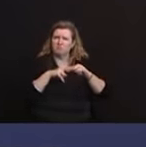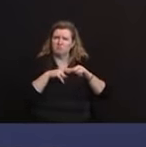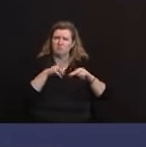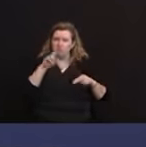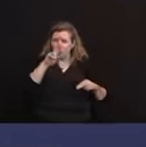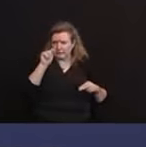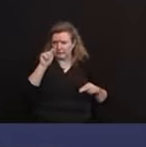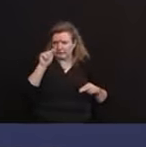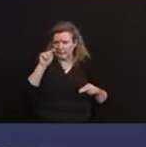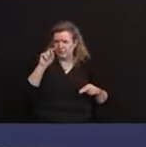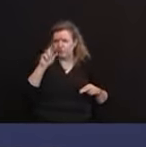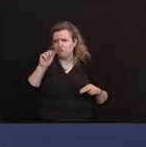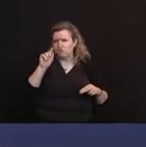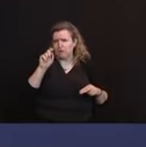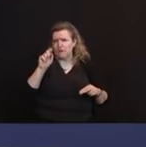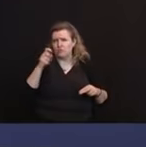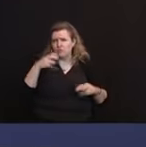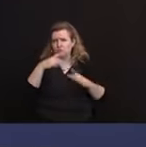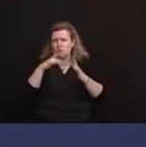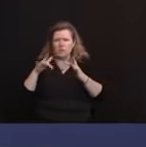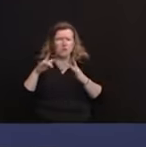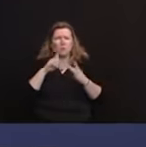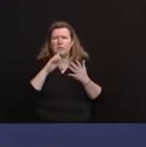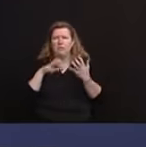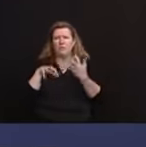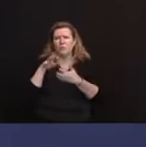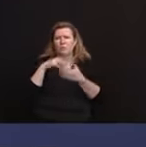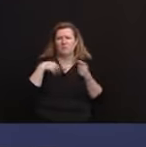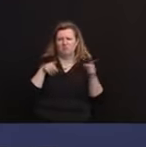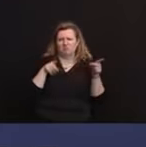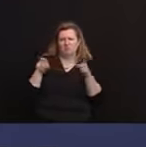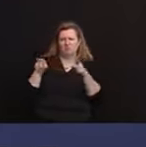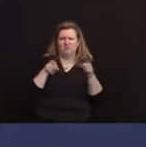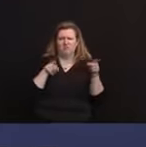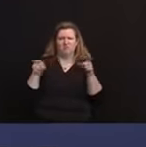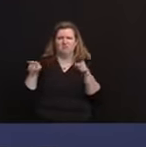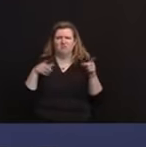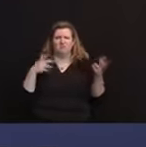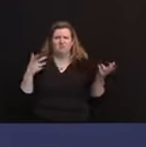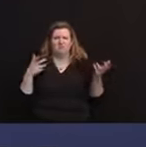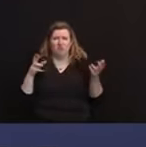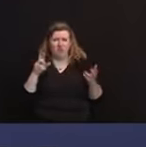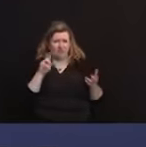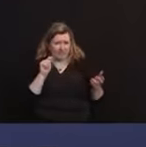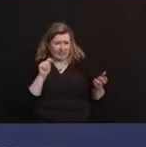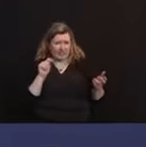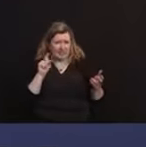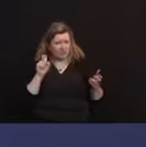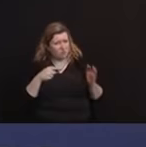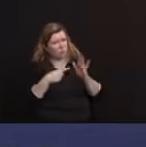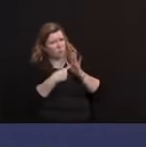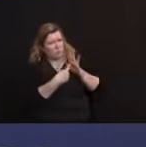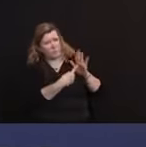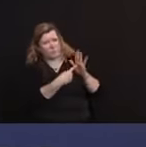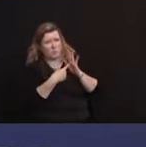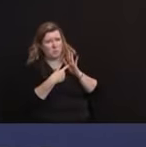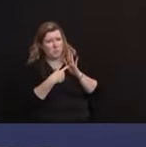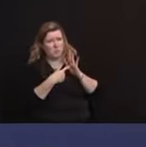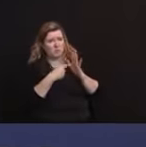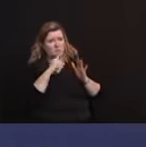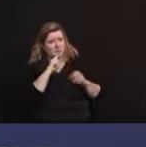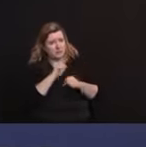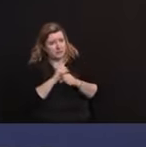people are confused about this because the understanding is the RT is supposed to reflect what the rate of transmission